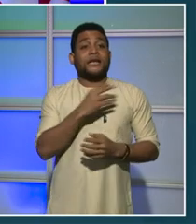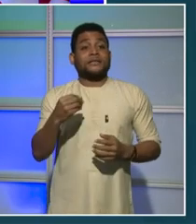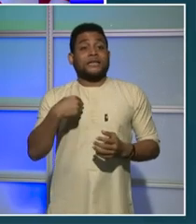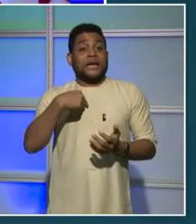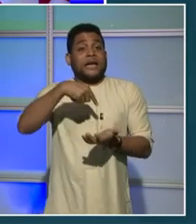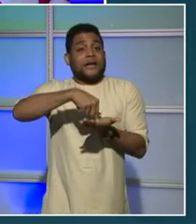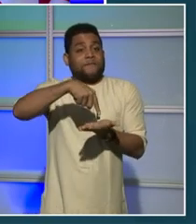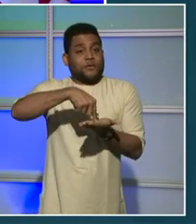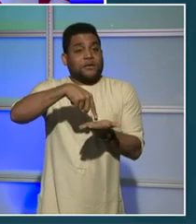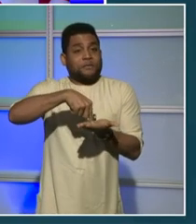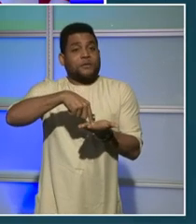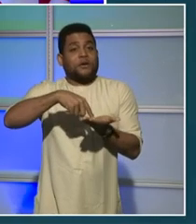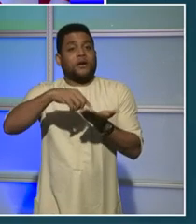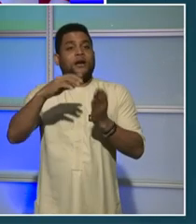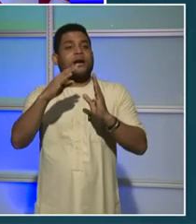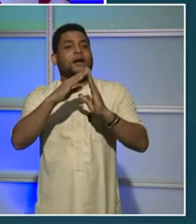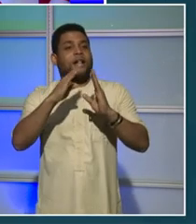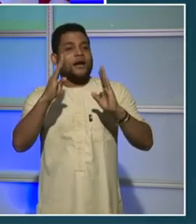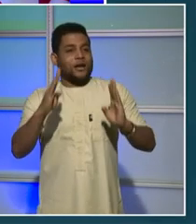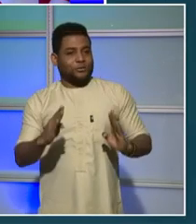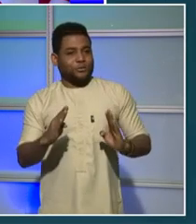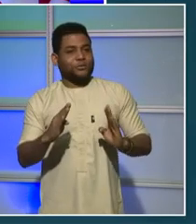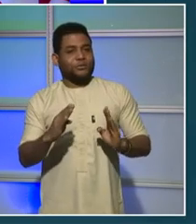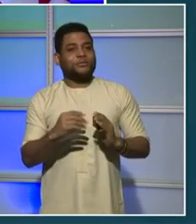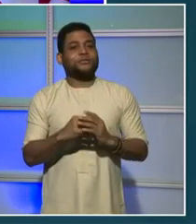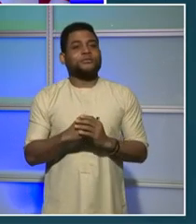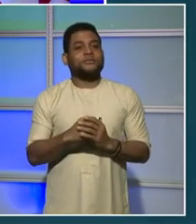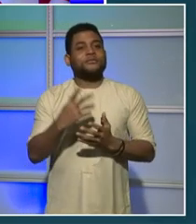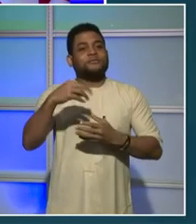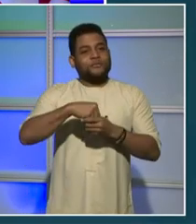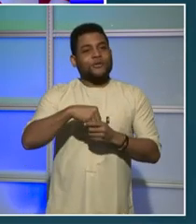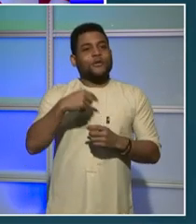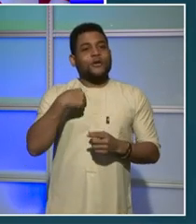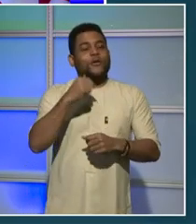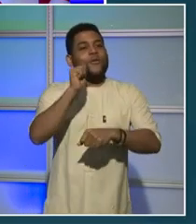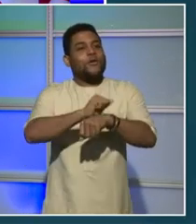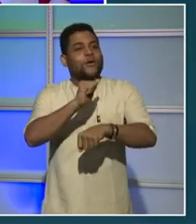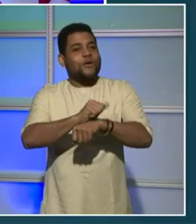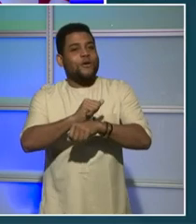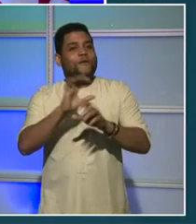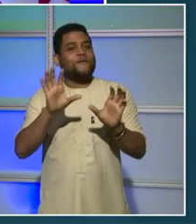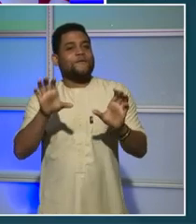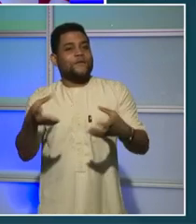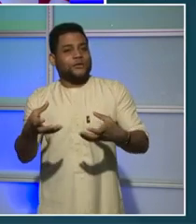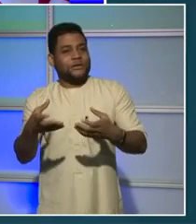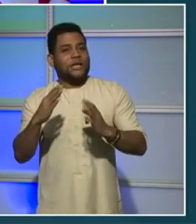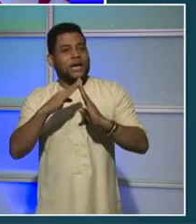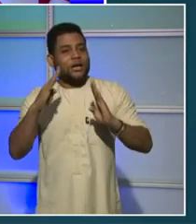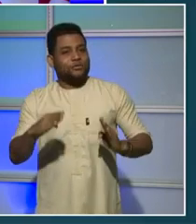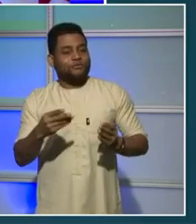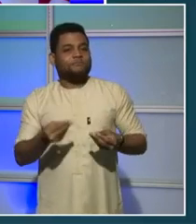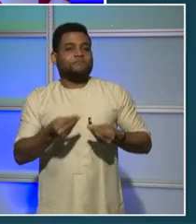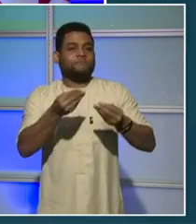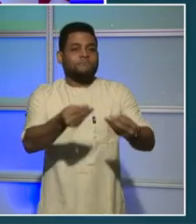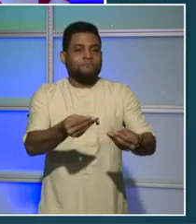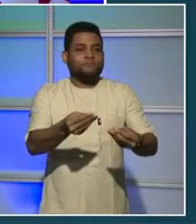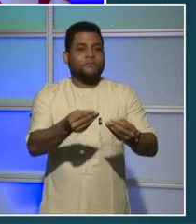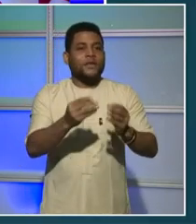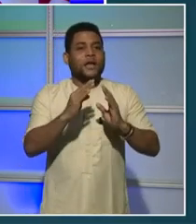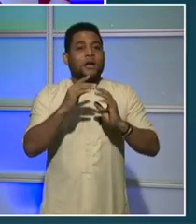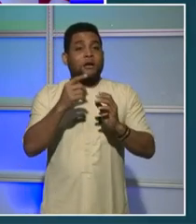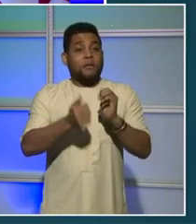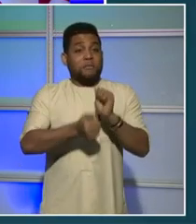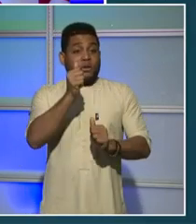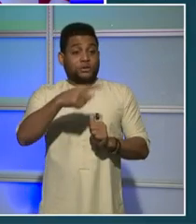programs, we also include workforce housing because we don't want people in the middle class, especially people who are first-generation middle class,